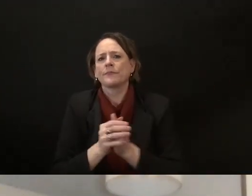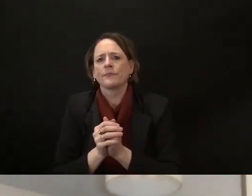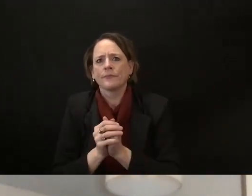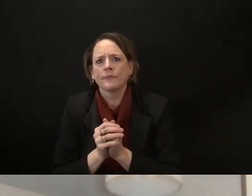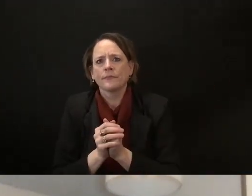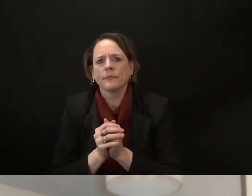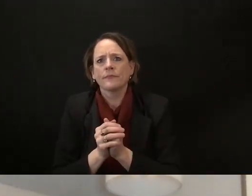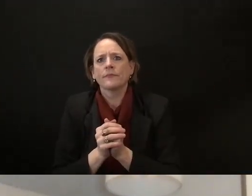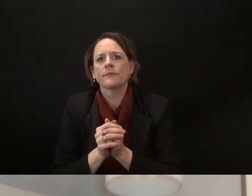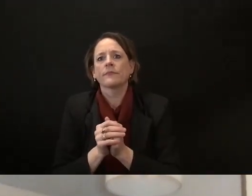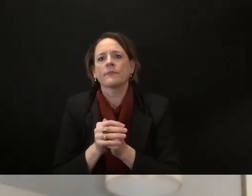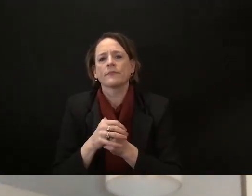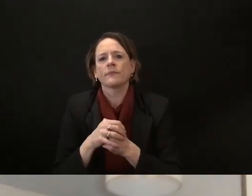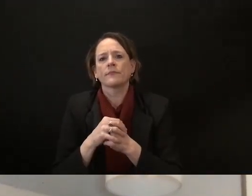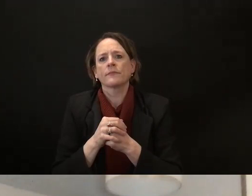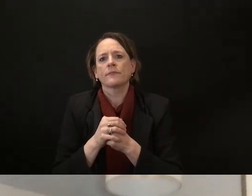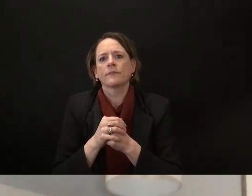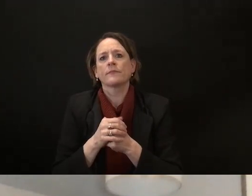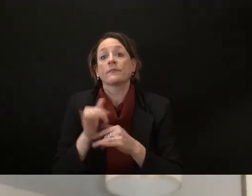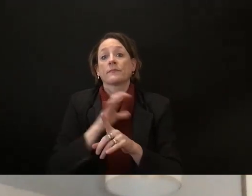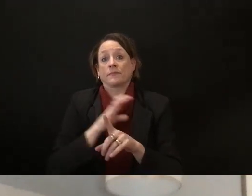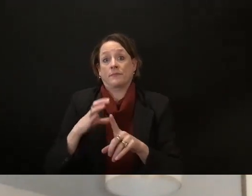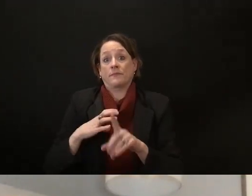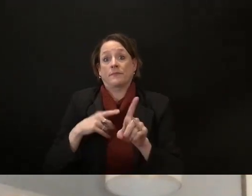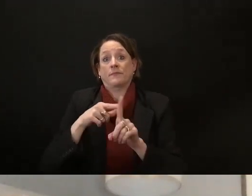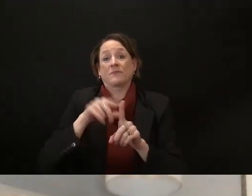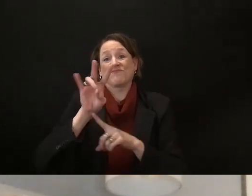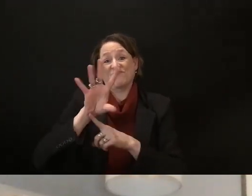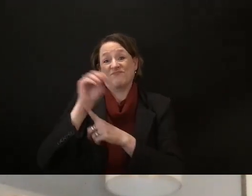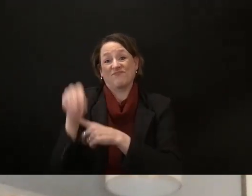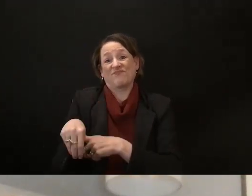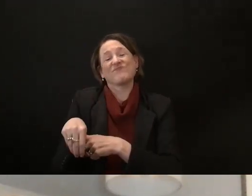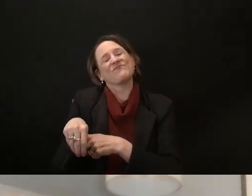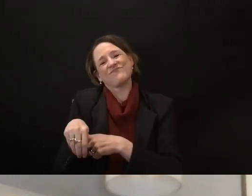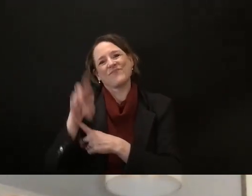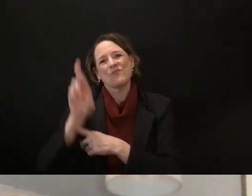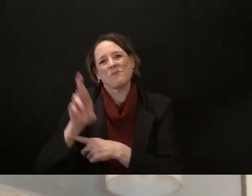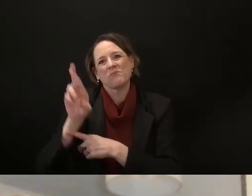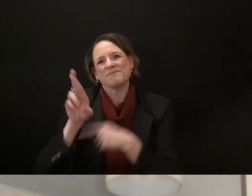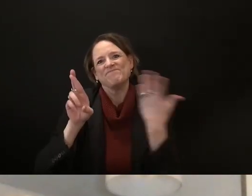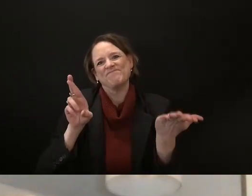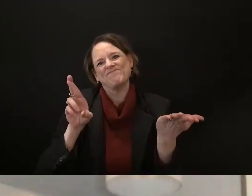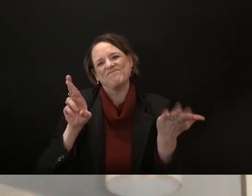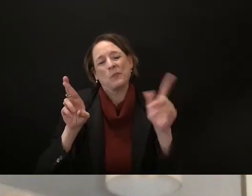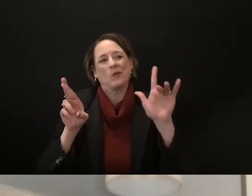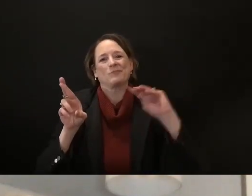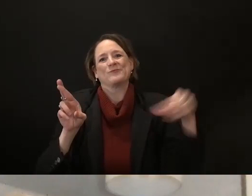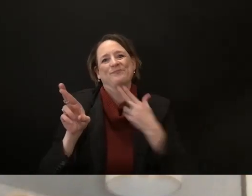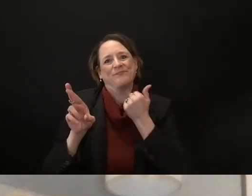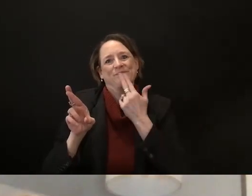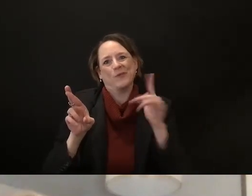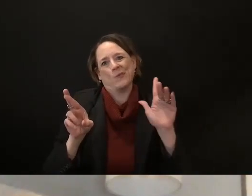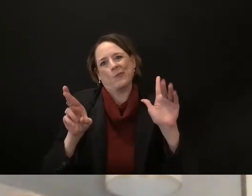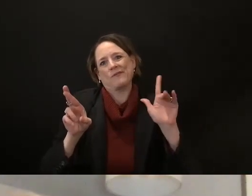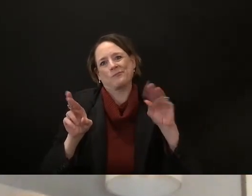25 percent democrat by the way um so these are these are the holdups and yeah they also want to control the